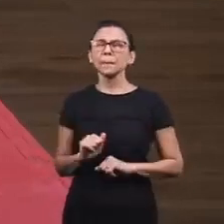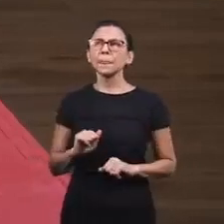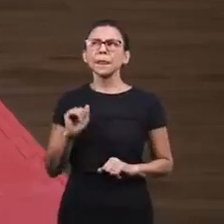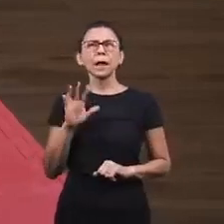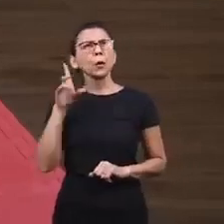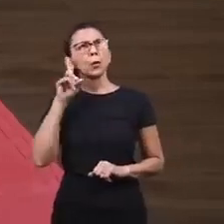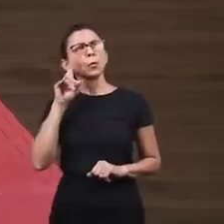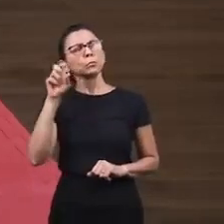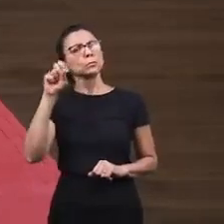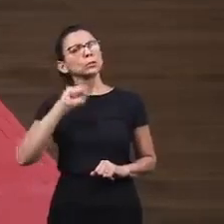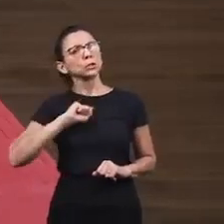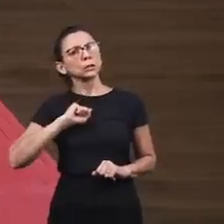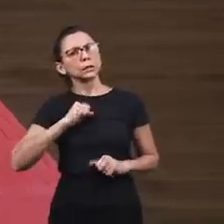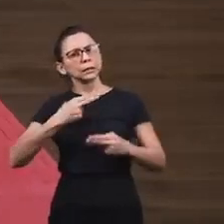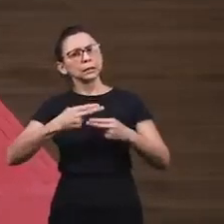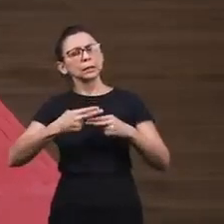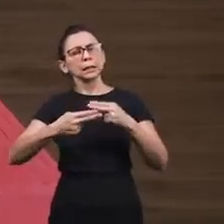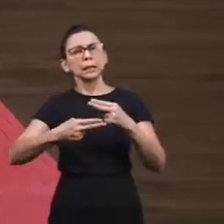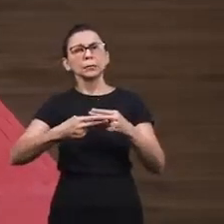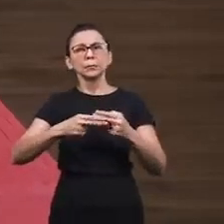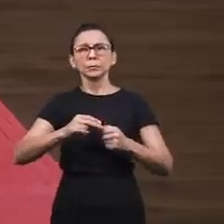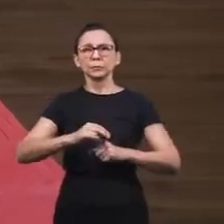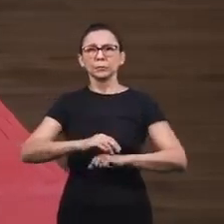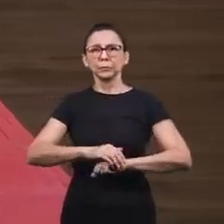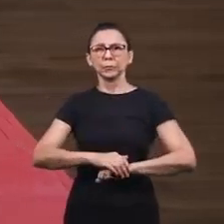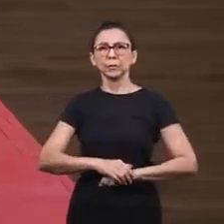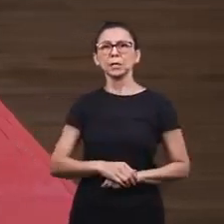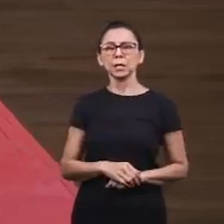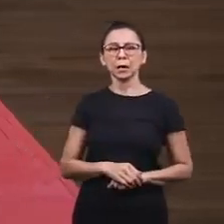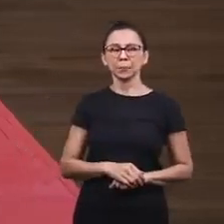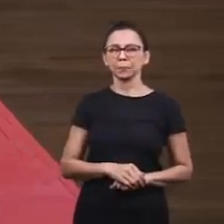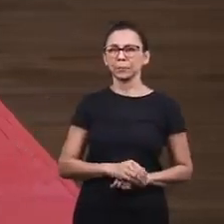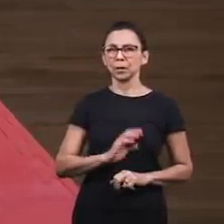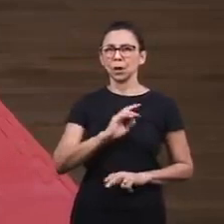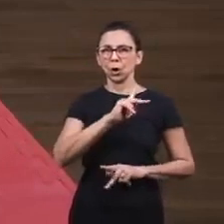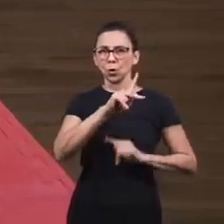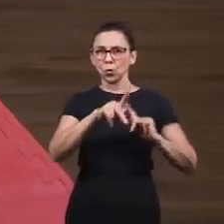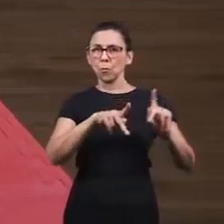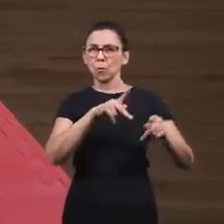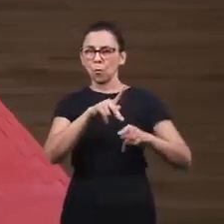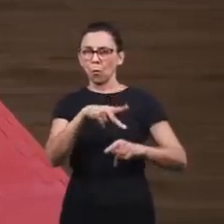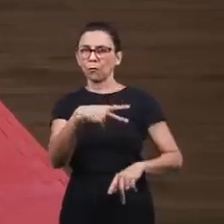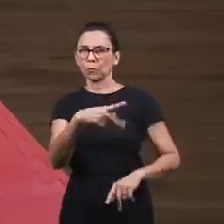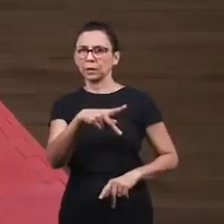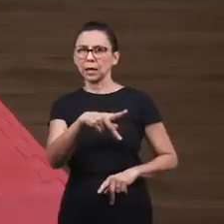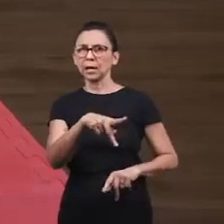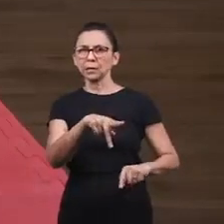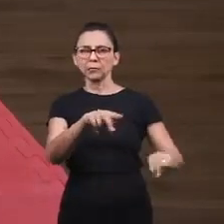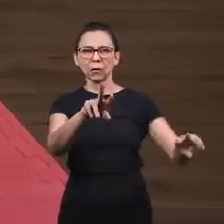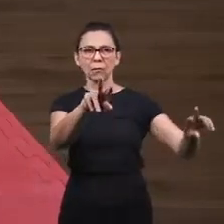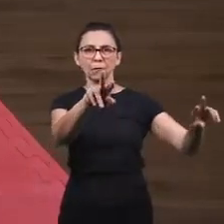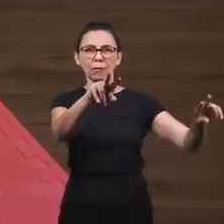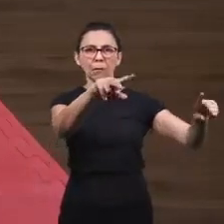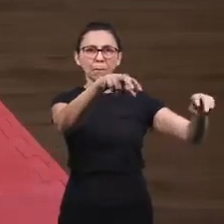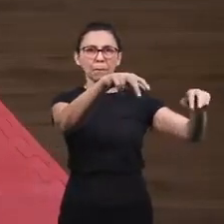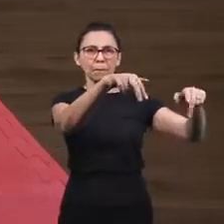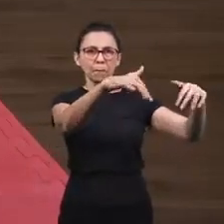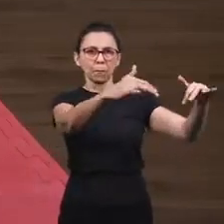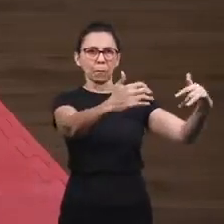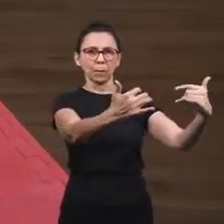day, Nehemiah received a visit from his people. And Nehemiah